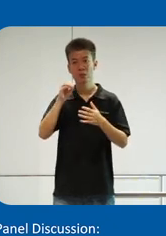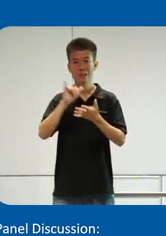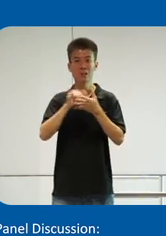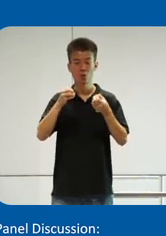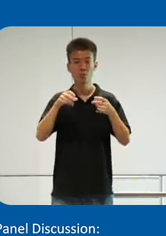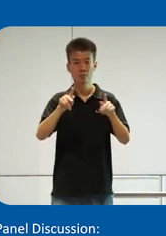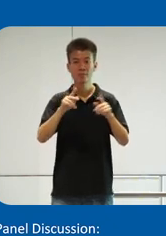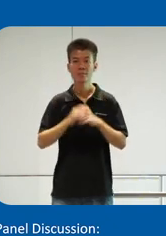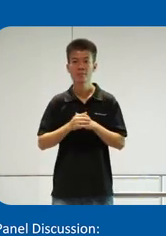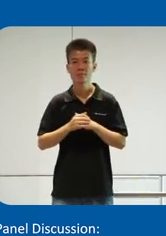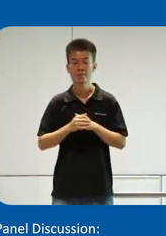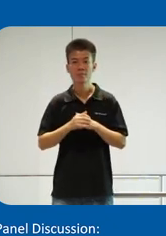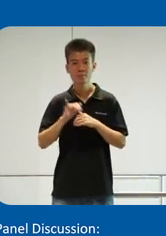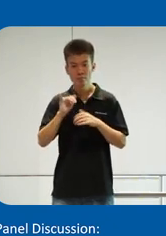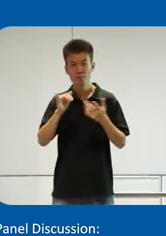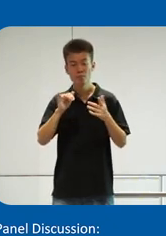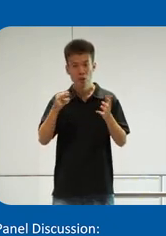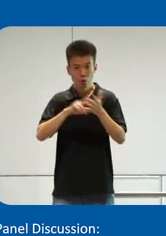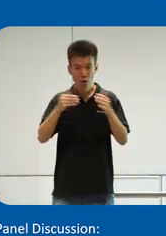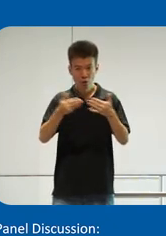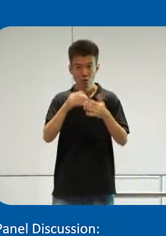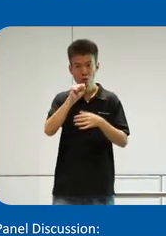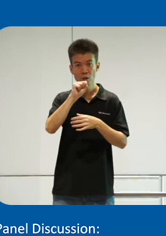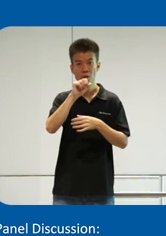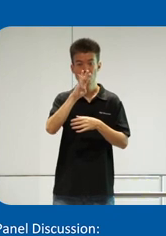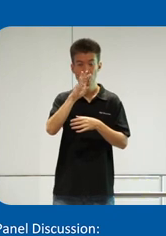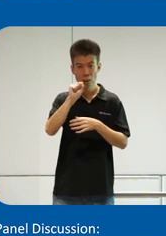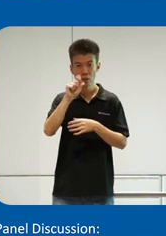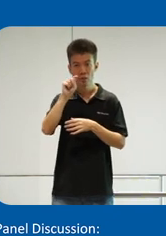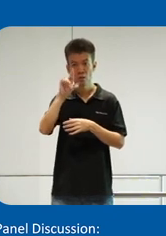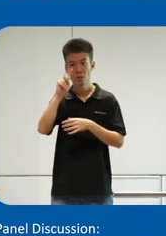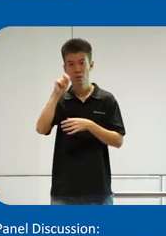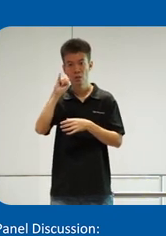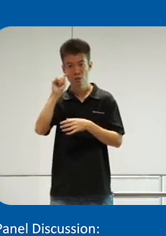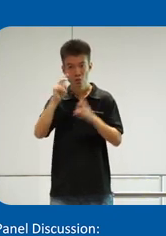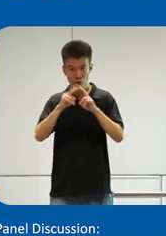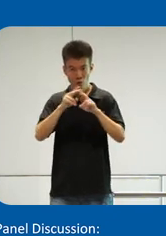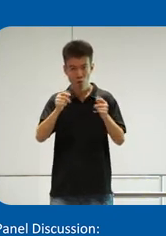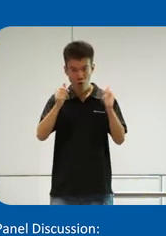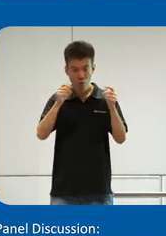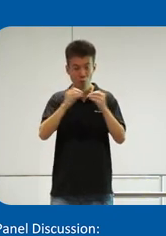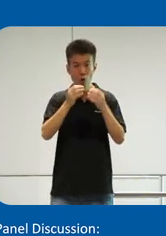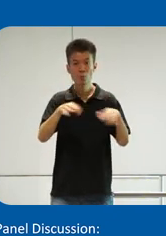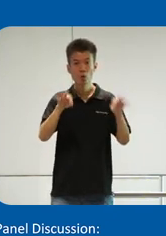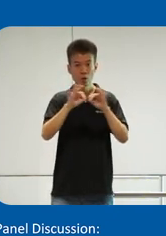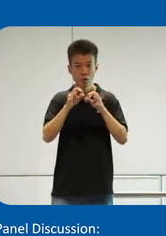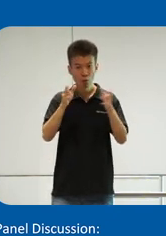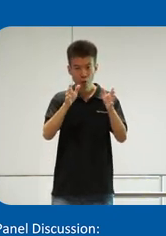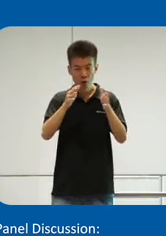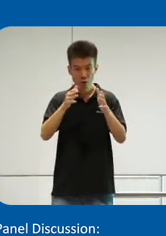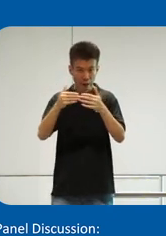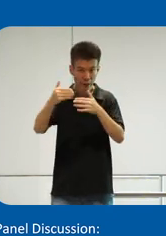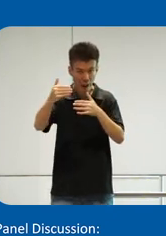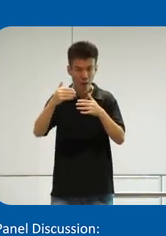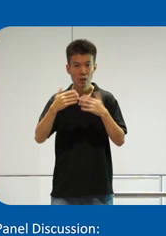opportunity to kind of reintroduce SBS Transit very quickly, and more importantly, the way ahead and